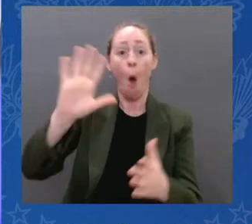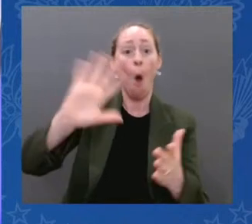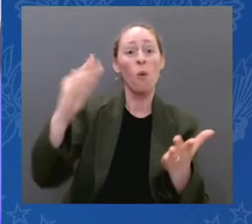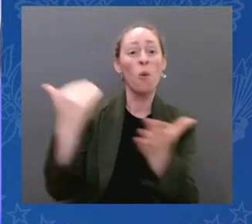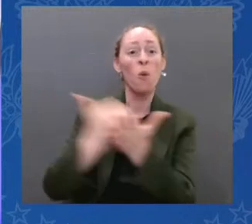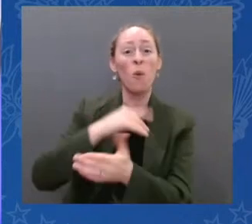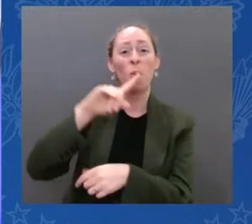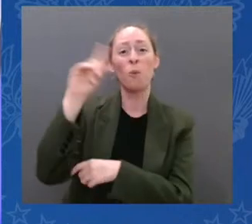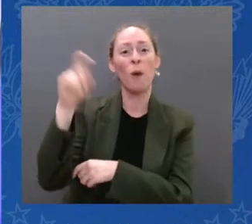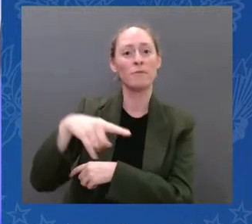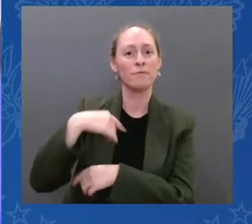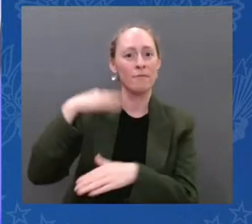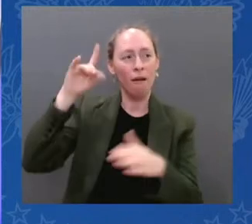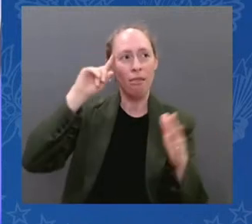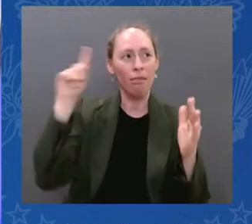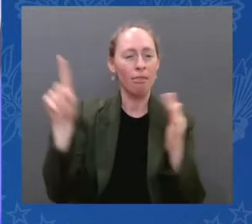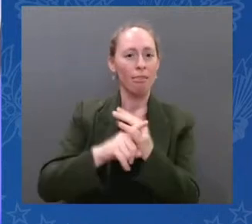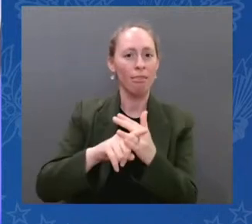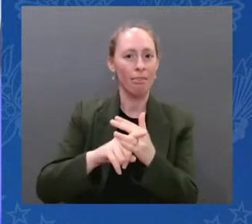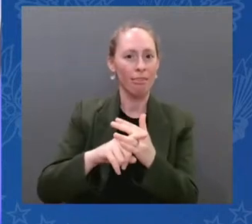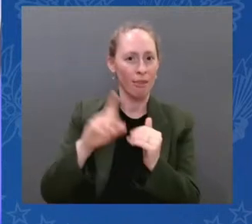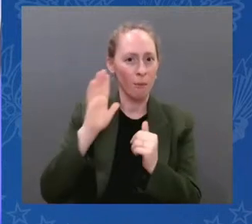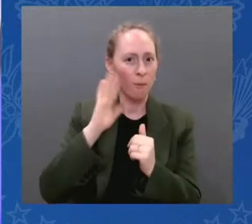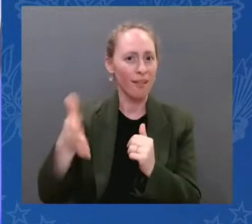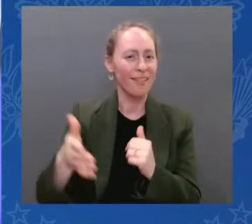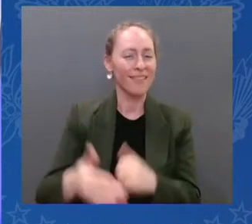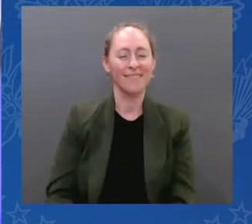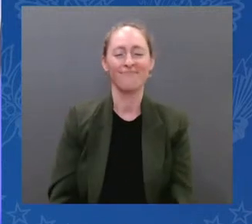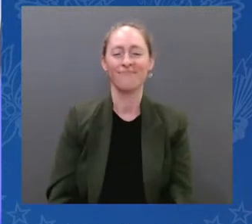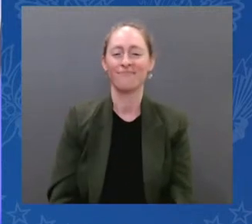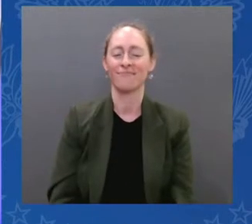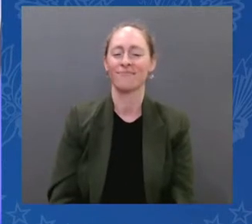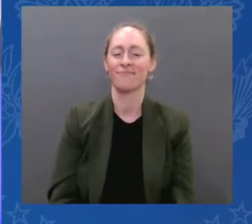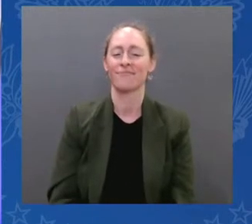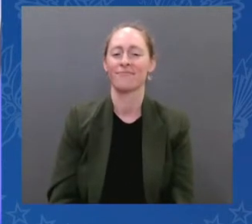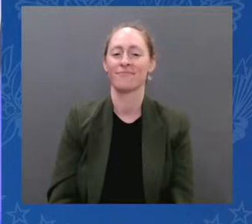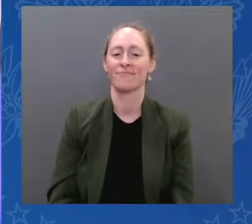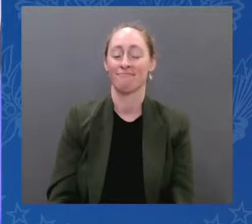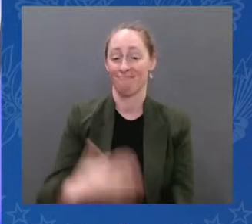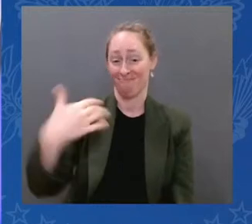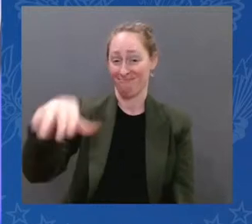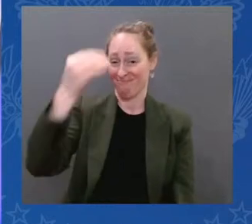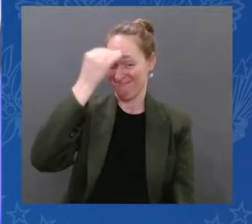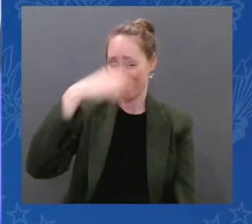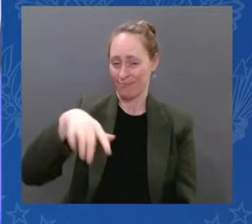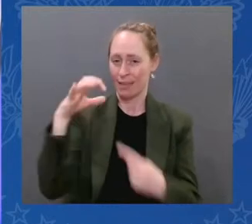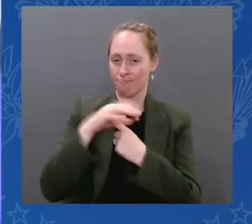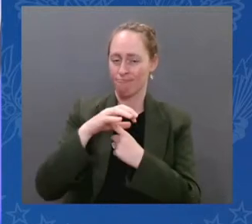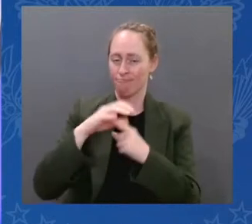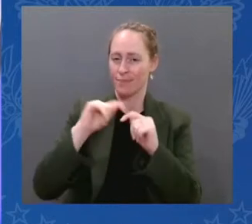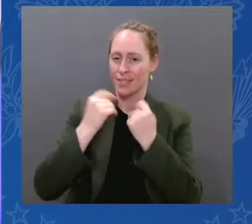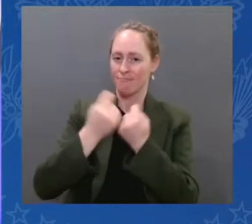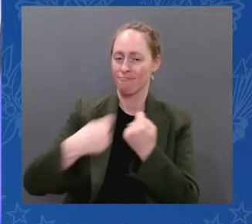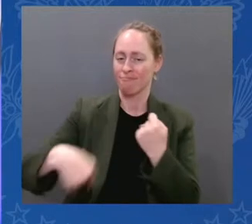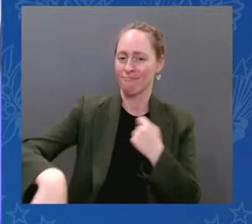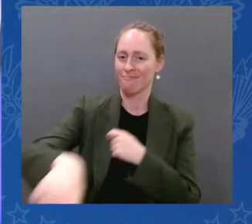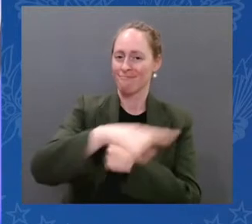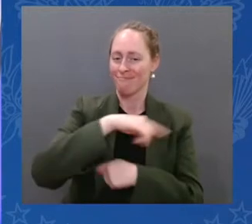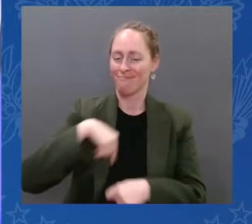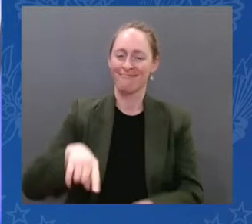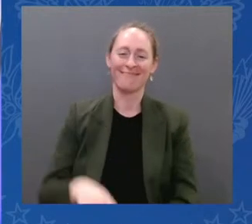team that's out here. And of that team led by Thomas Zurbuchen,